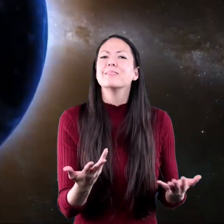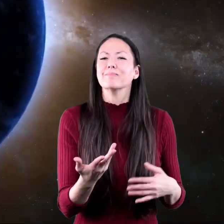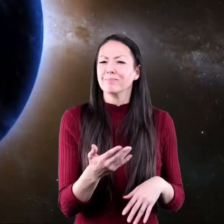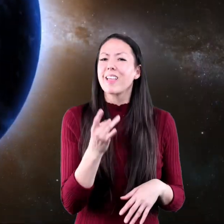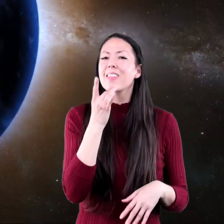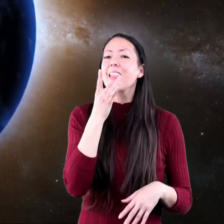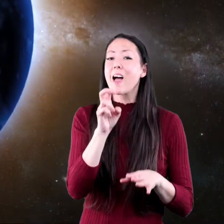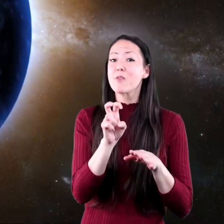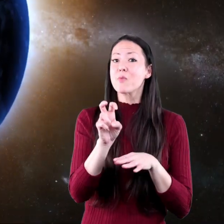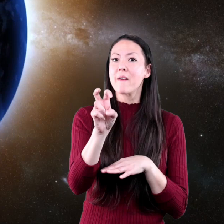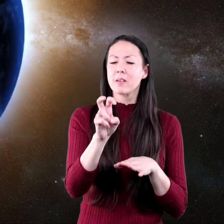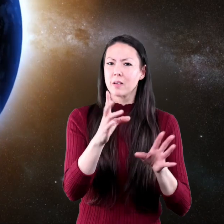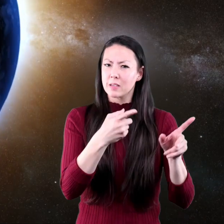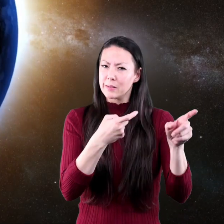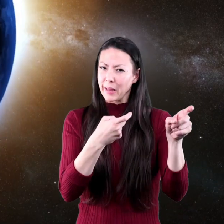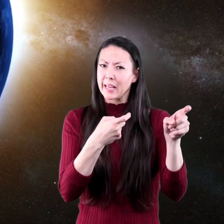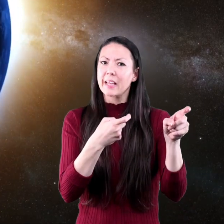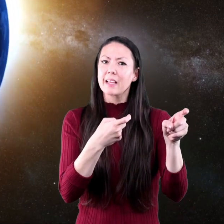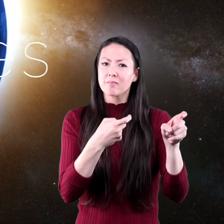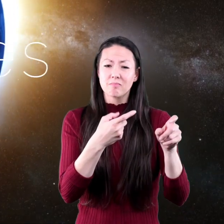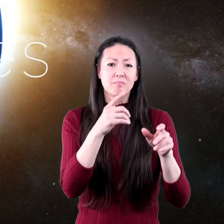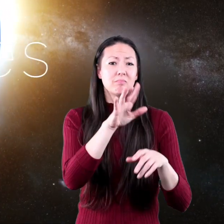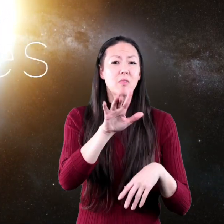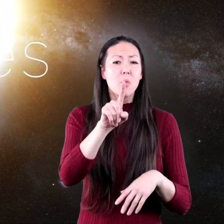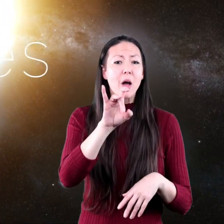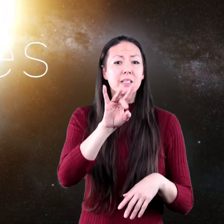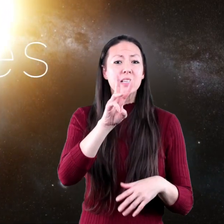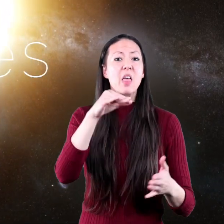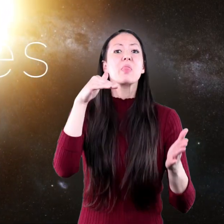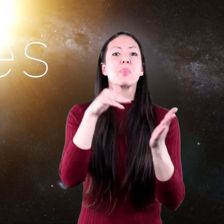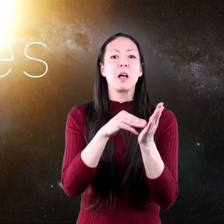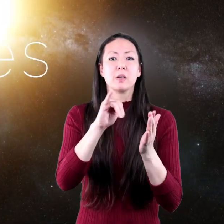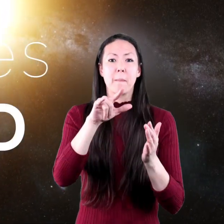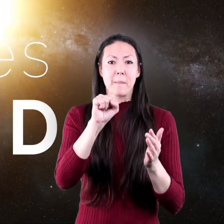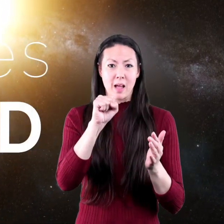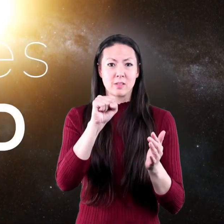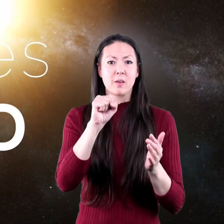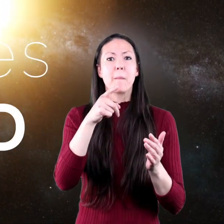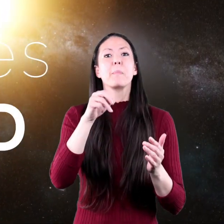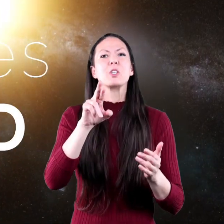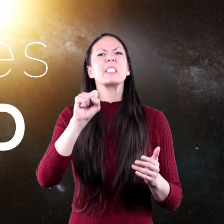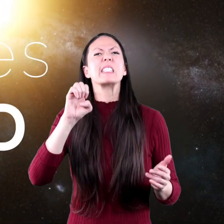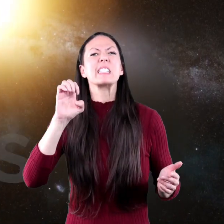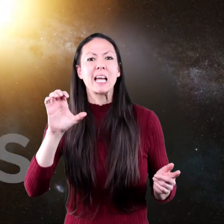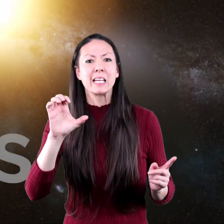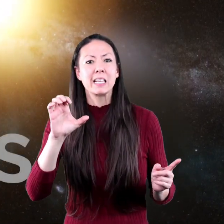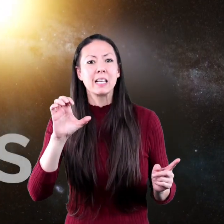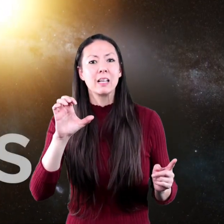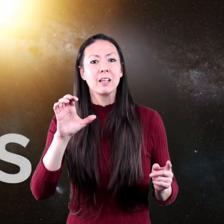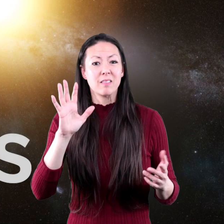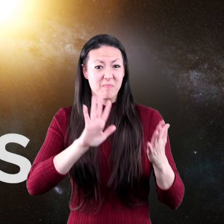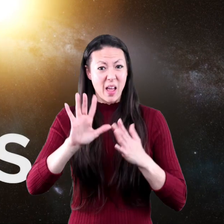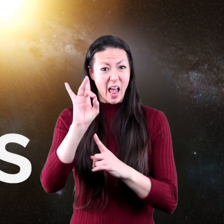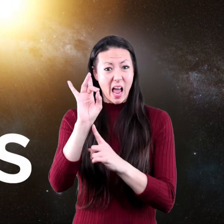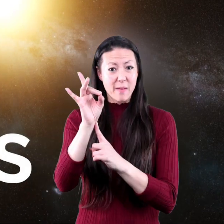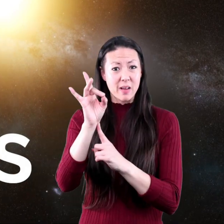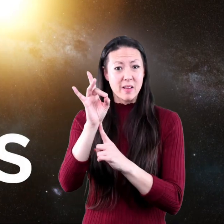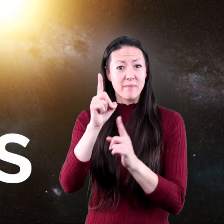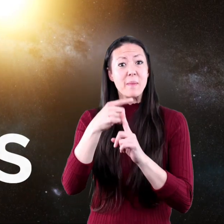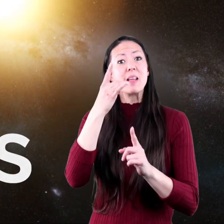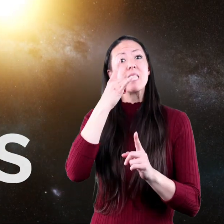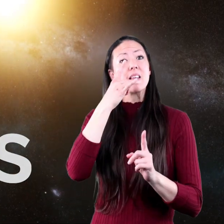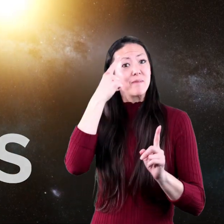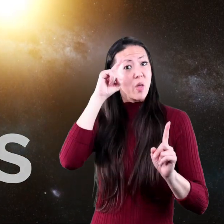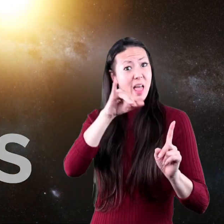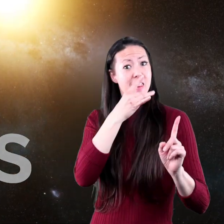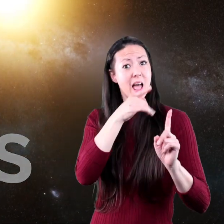Light travels at a speed of 186,000 miles per second. It takes about 8 minutes for